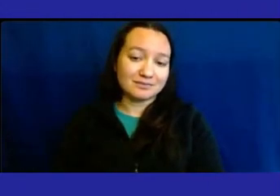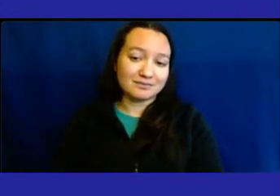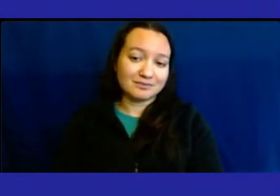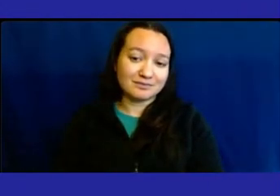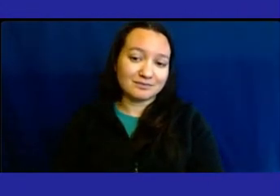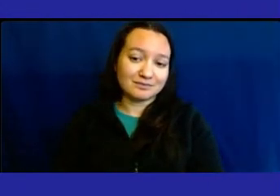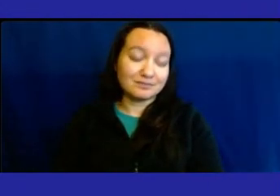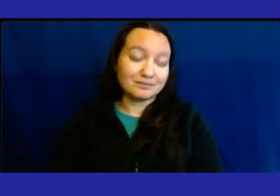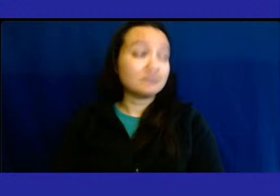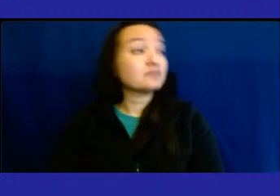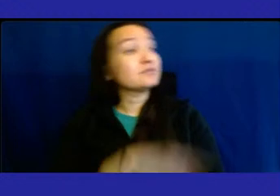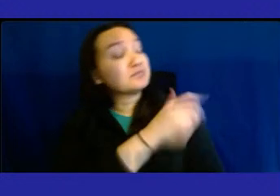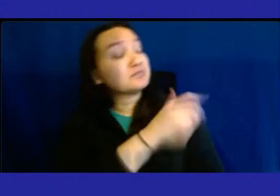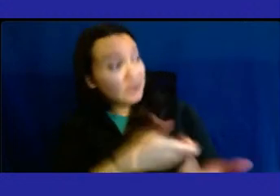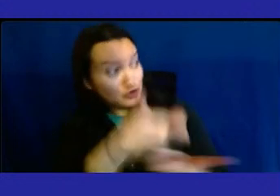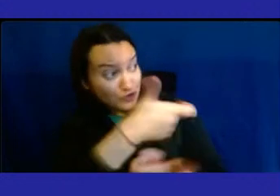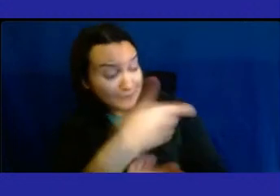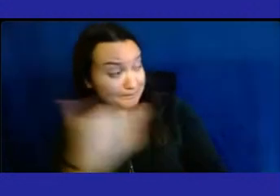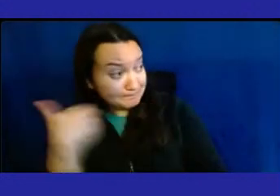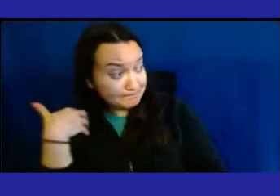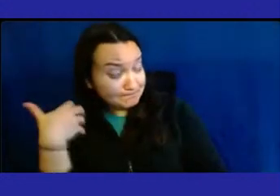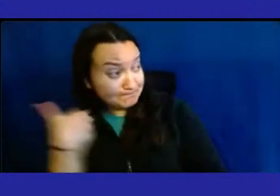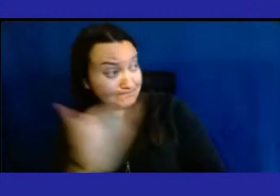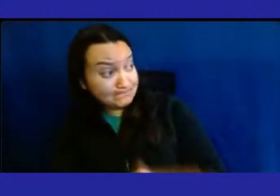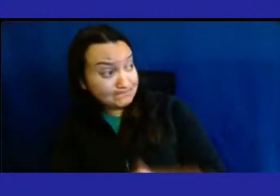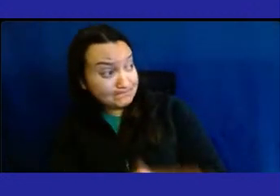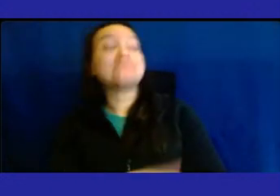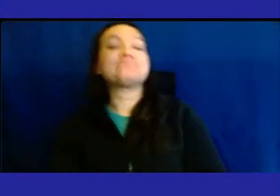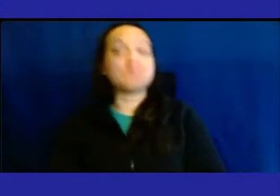Mr. Chair? I don't know if we're serious. Thanks.